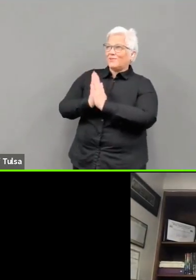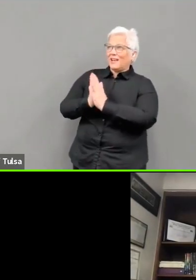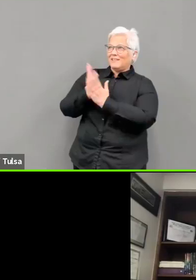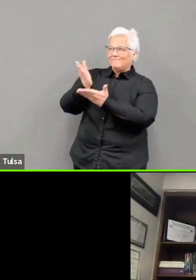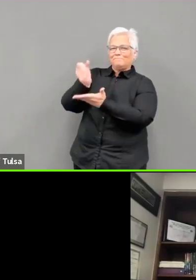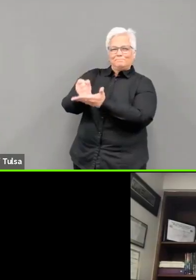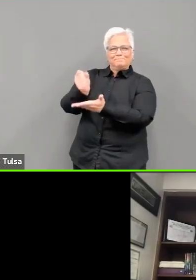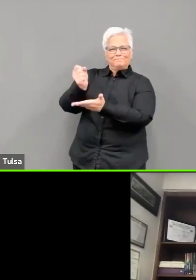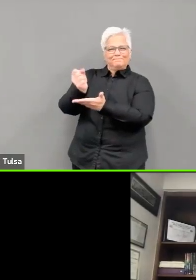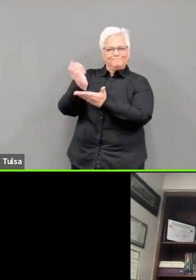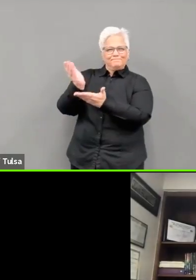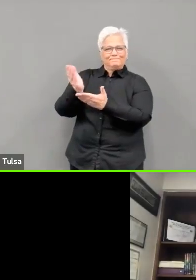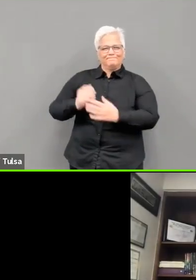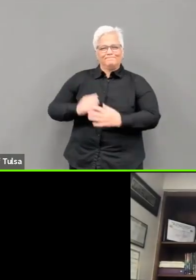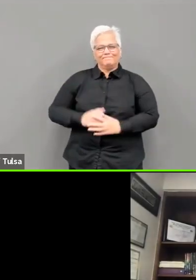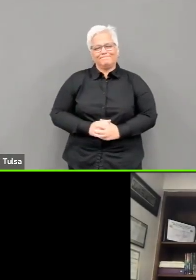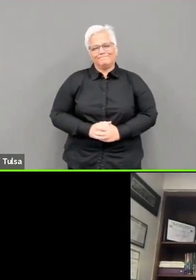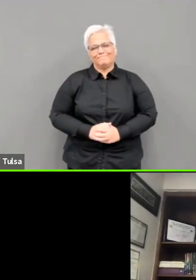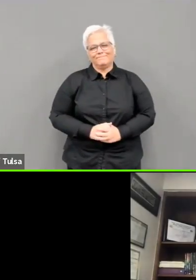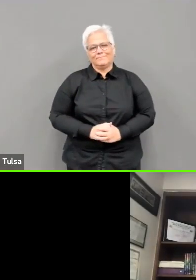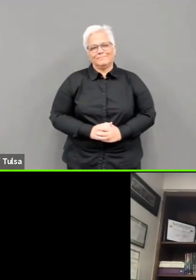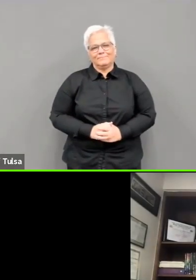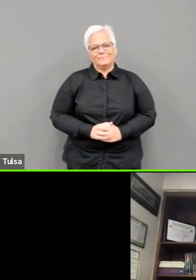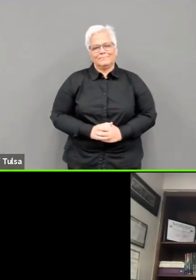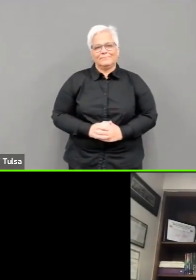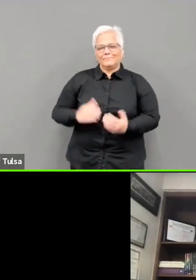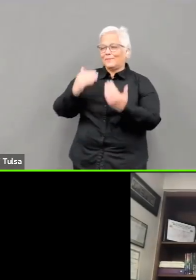Thank you, Reverend Moore. Please stand by.